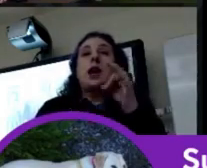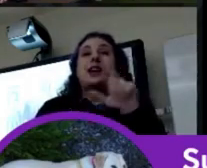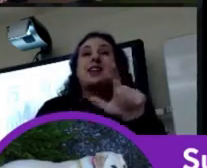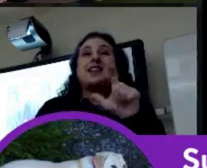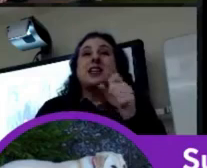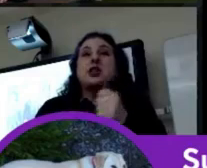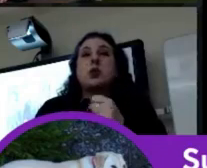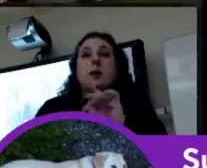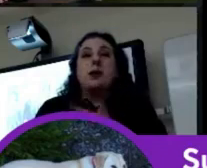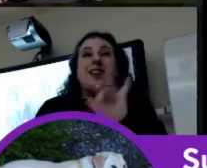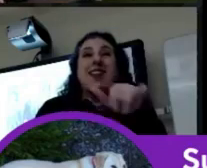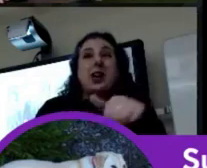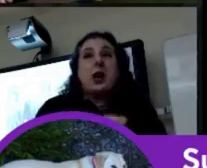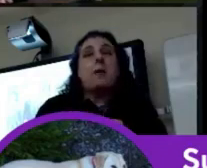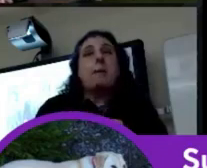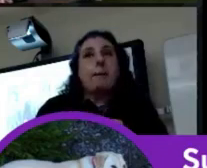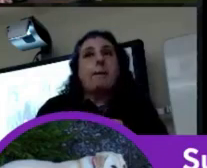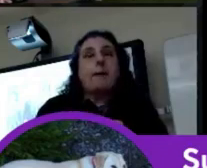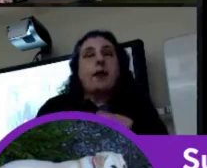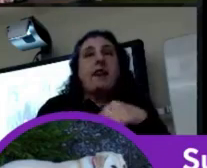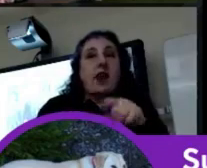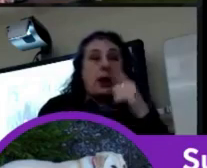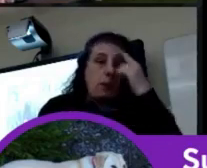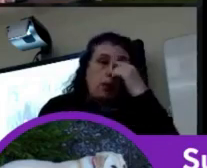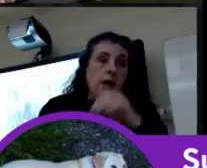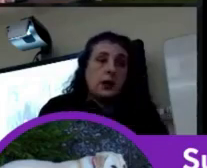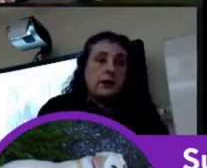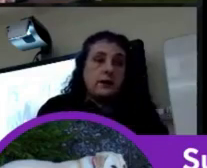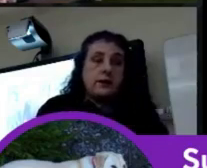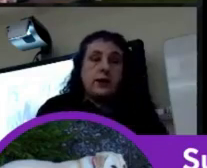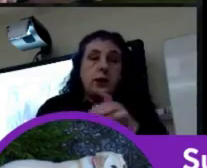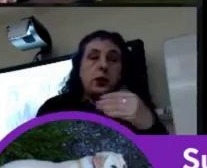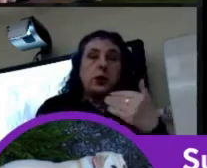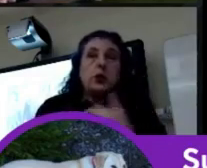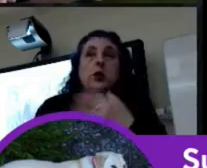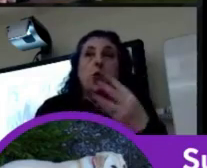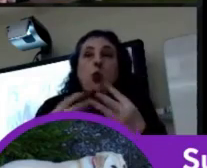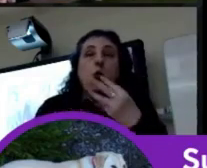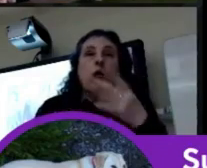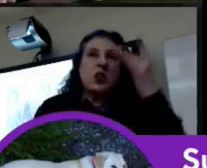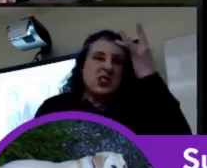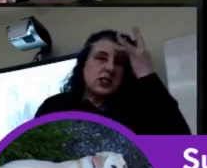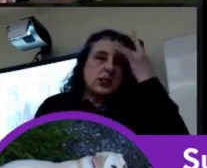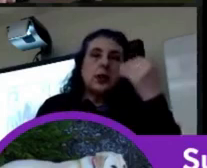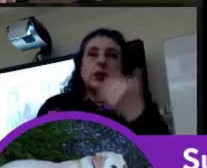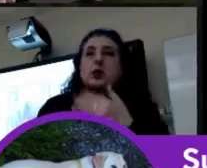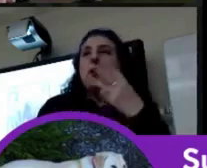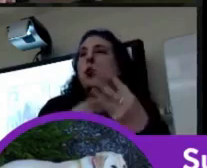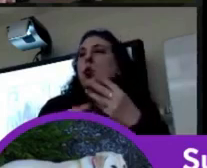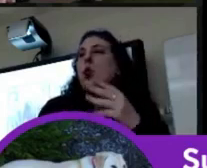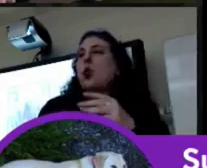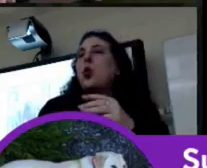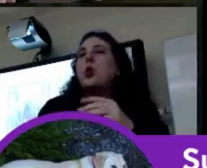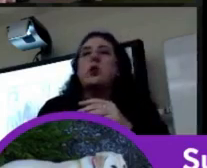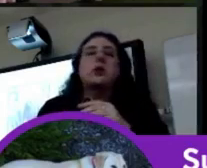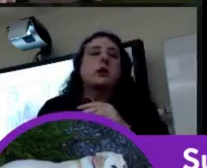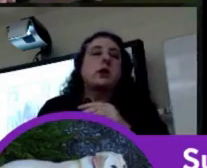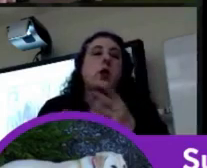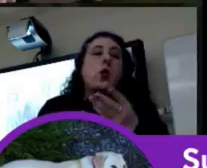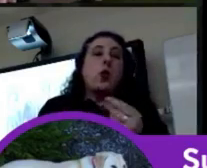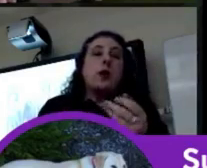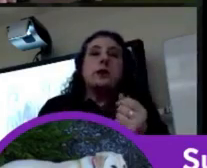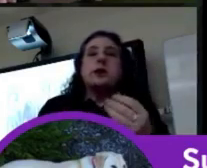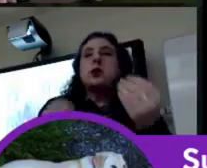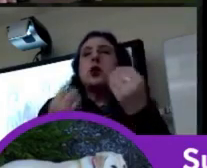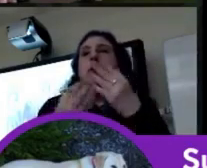medicine at that time they believed that sort of new world diseases require new world remedies so a lot of that was taught